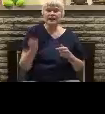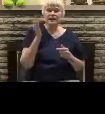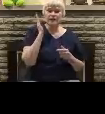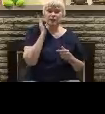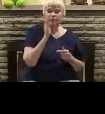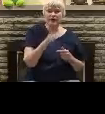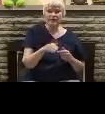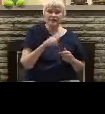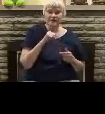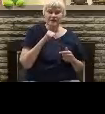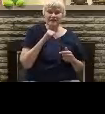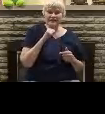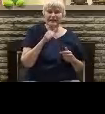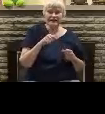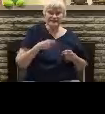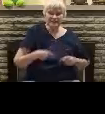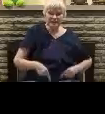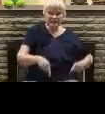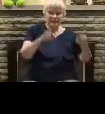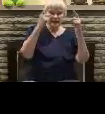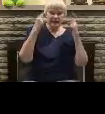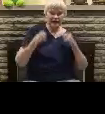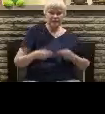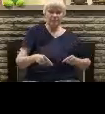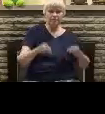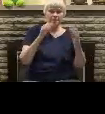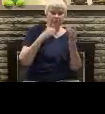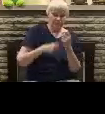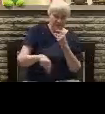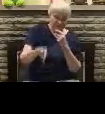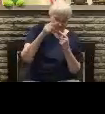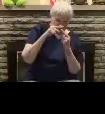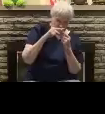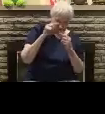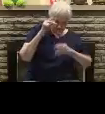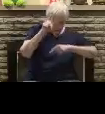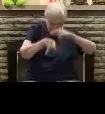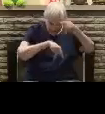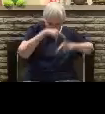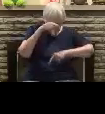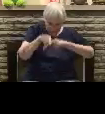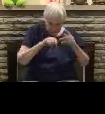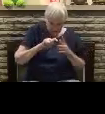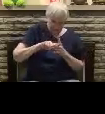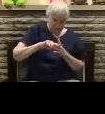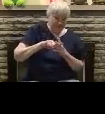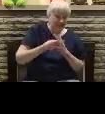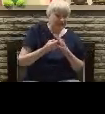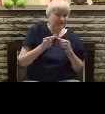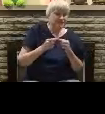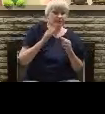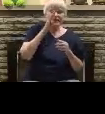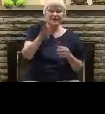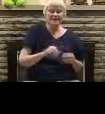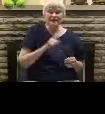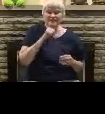come except there come a falling away first. So you see, we've got mixed emotions about this. Because on the one